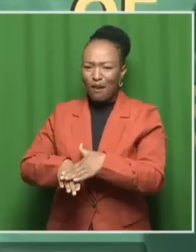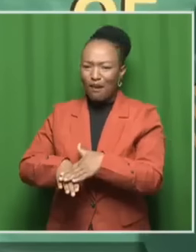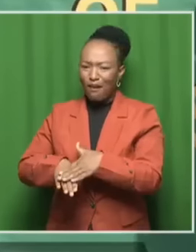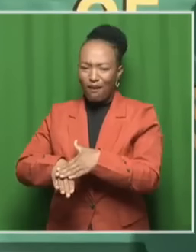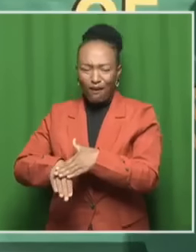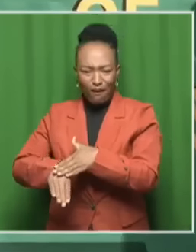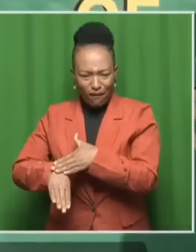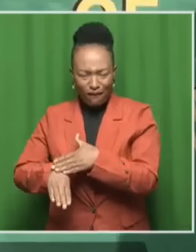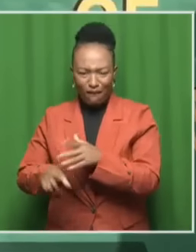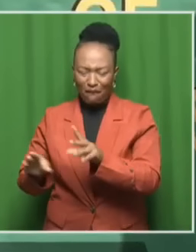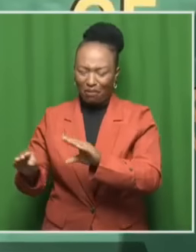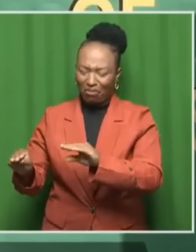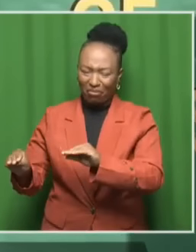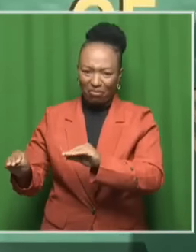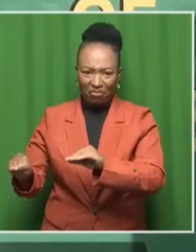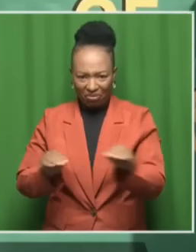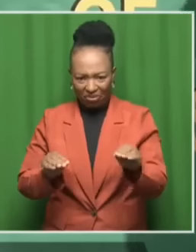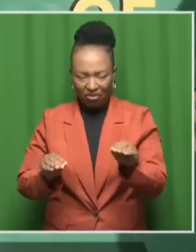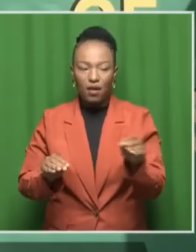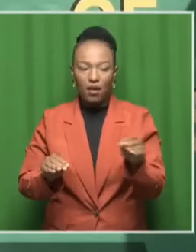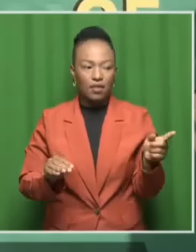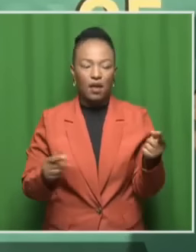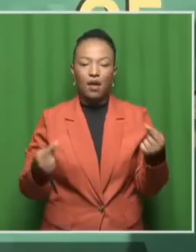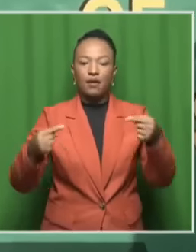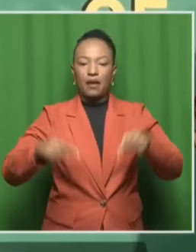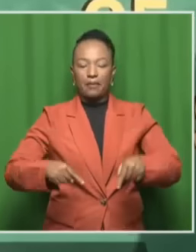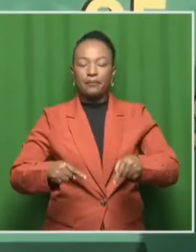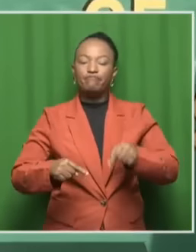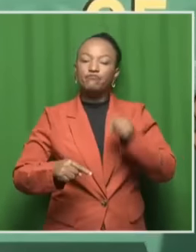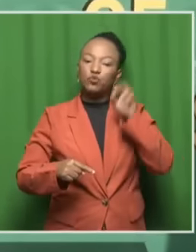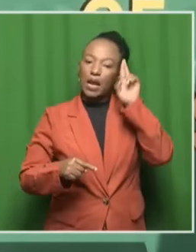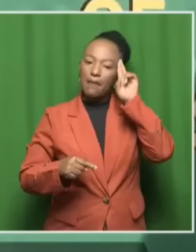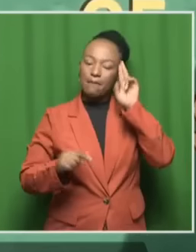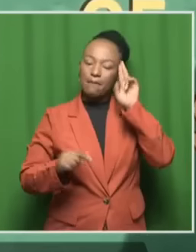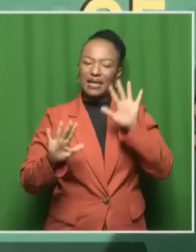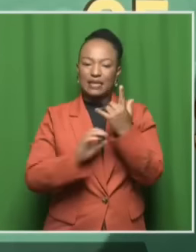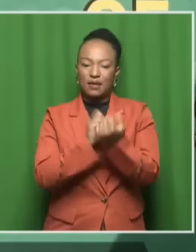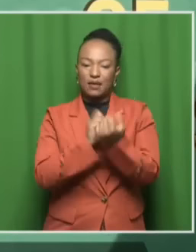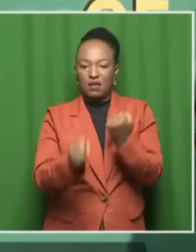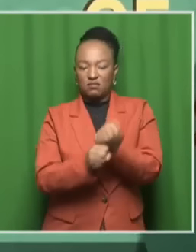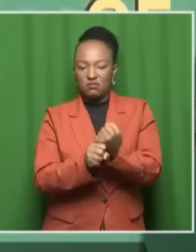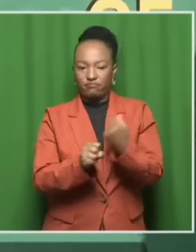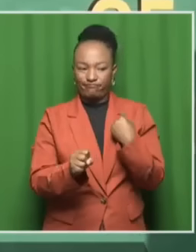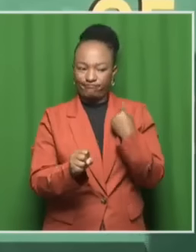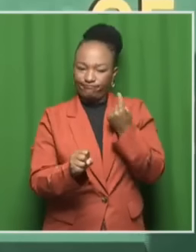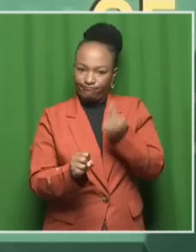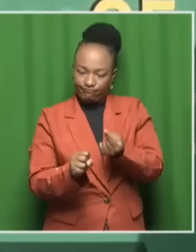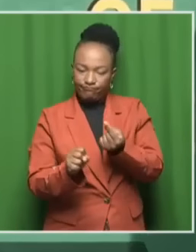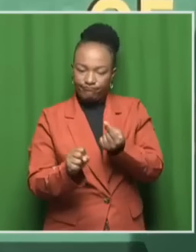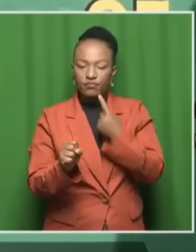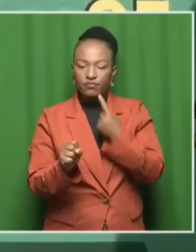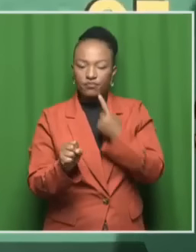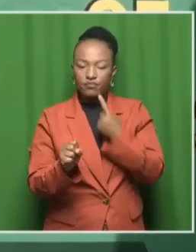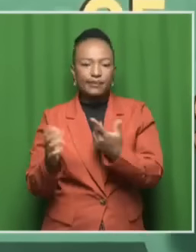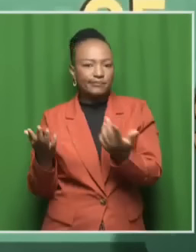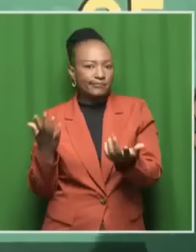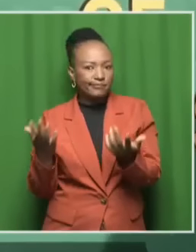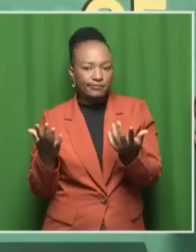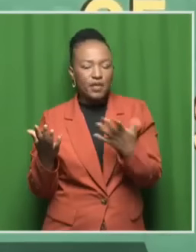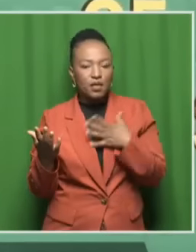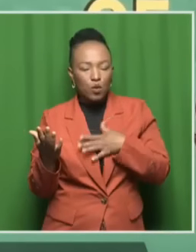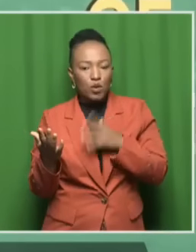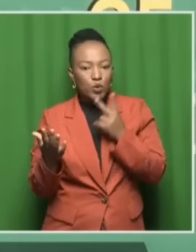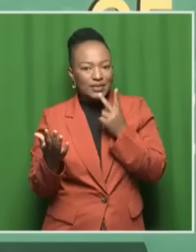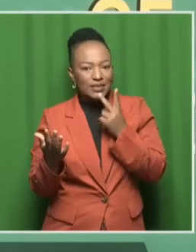particular case. So they're here this morning to mark the 10th anniversary. And what they've been saying is that they want to see this trial